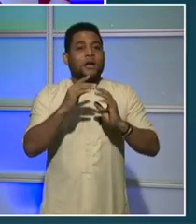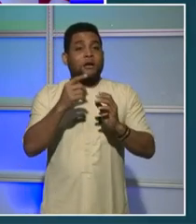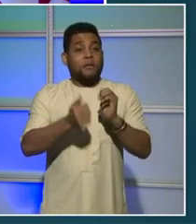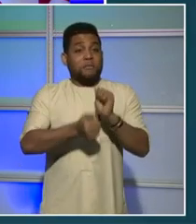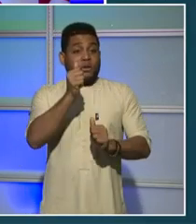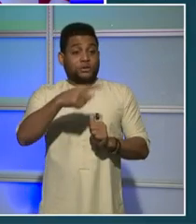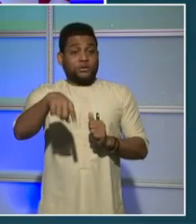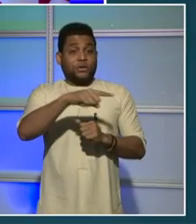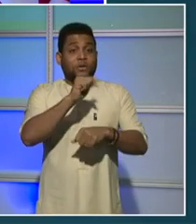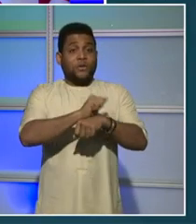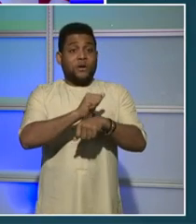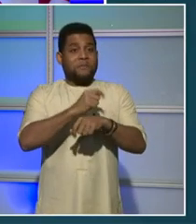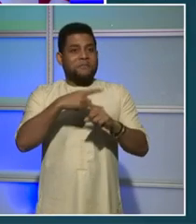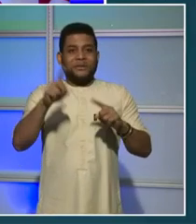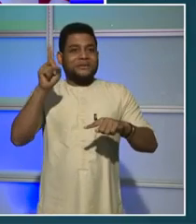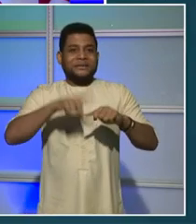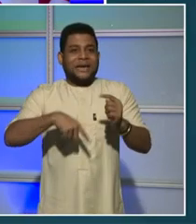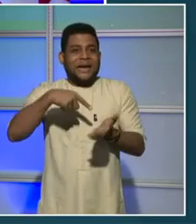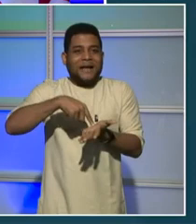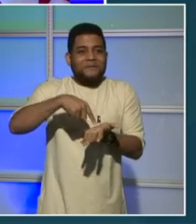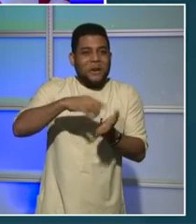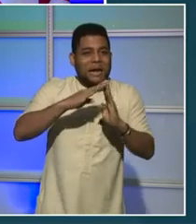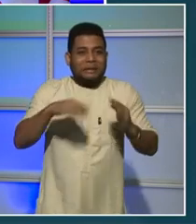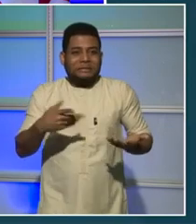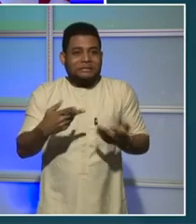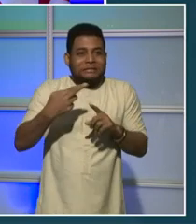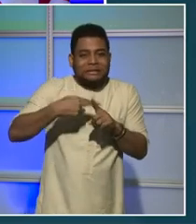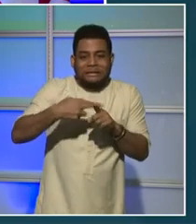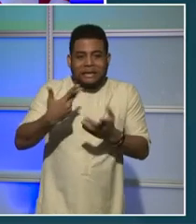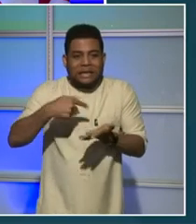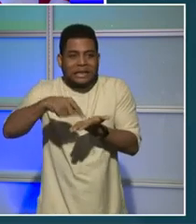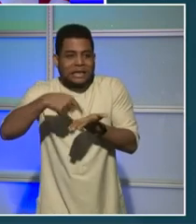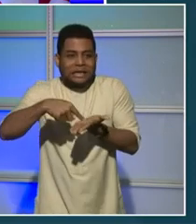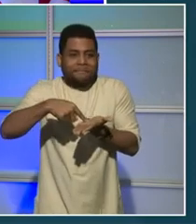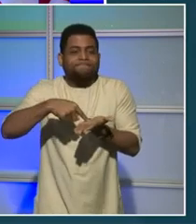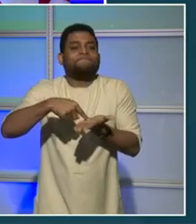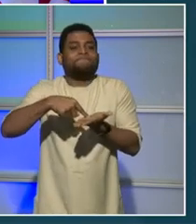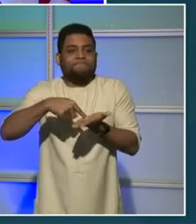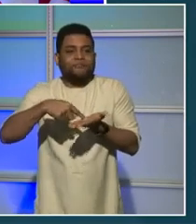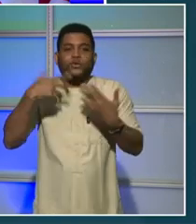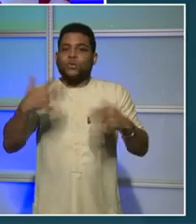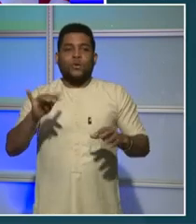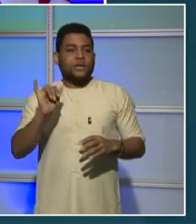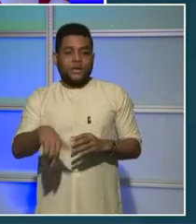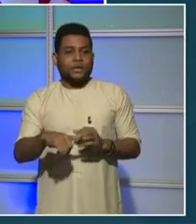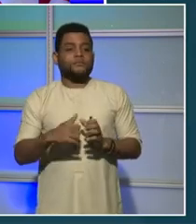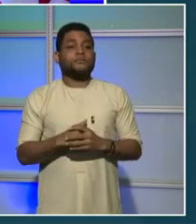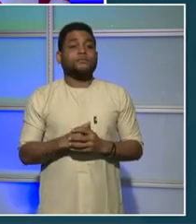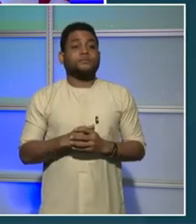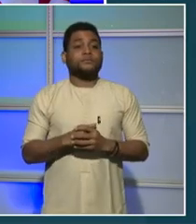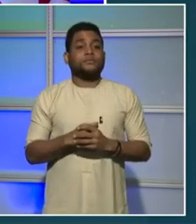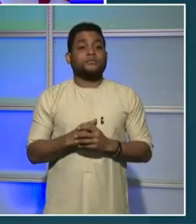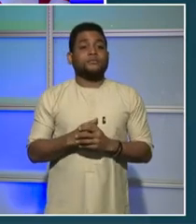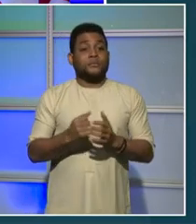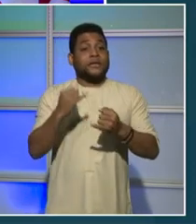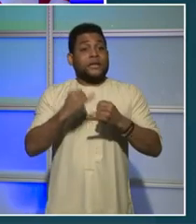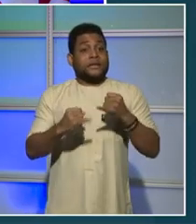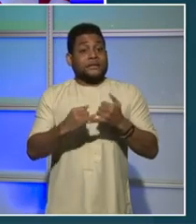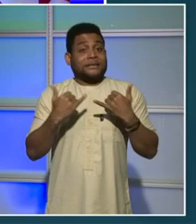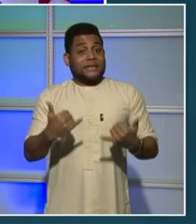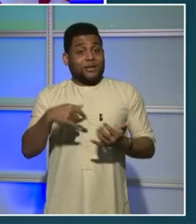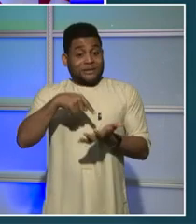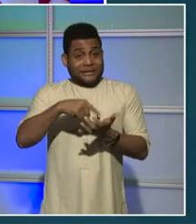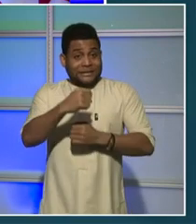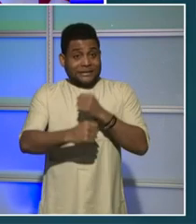to be rent burdened either. And finally, this year we will continue to throw every resource at the recent